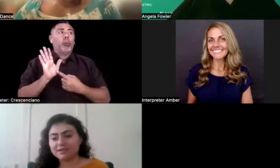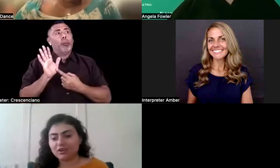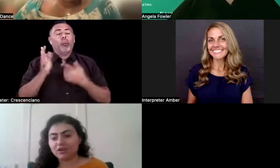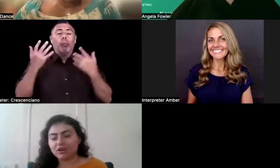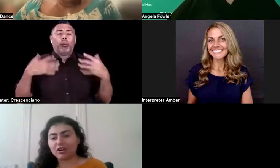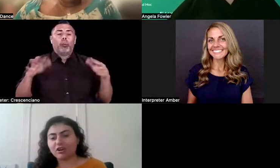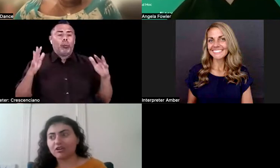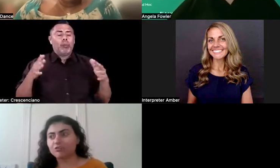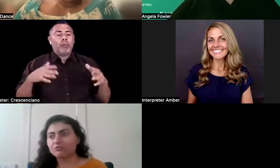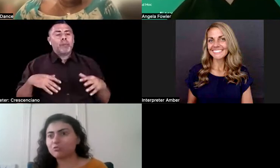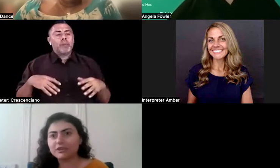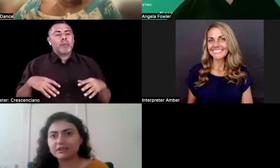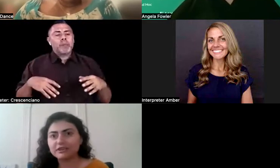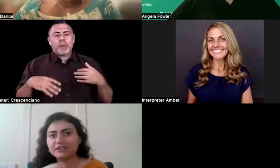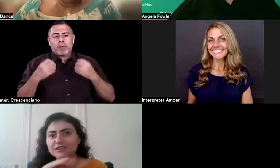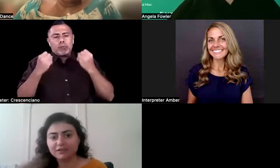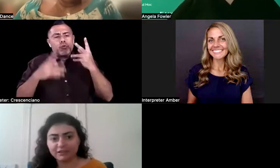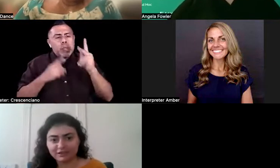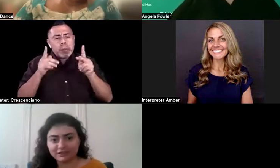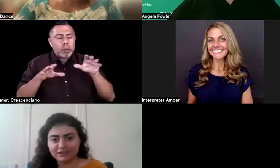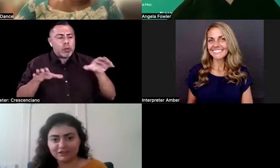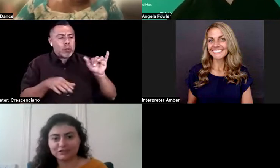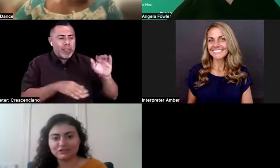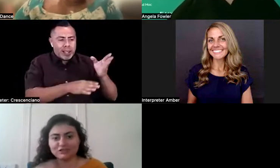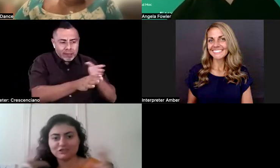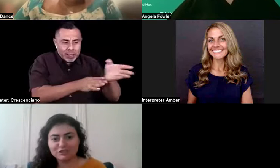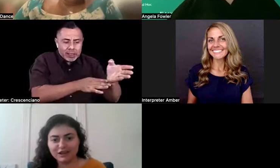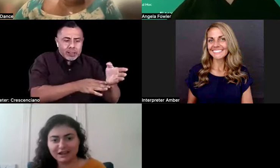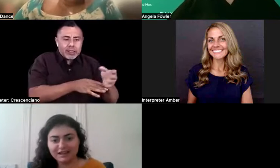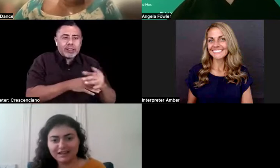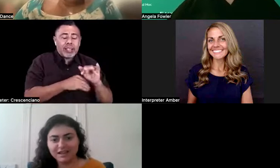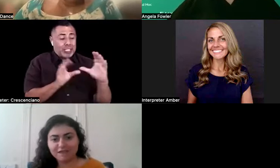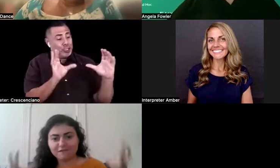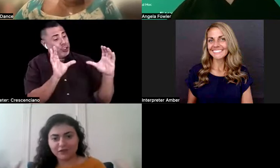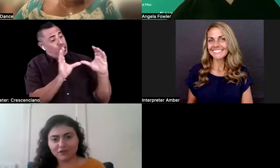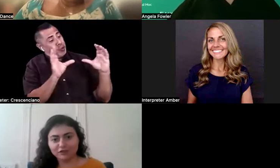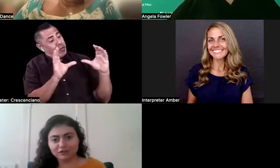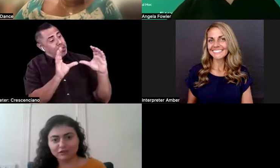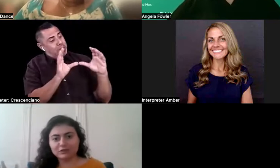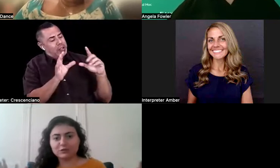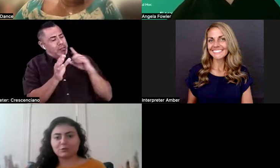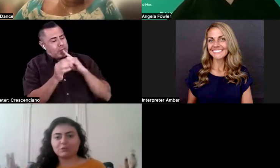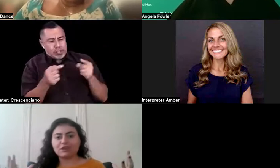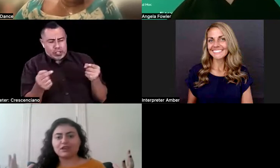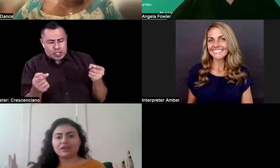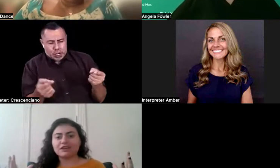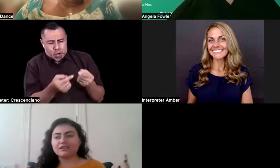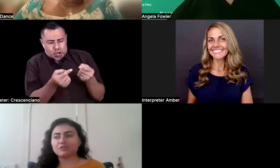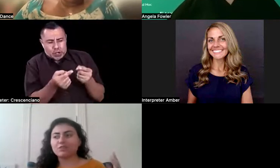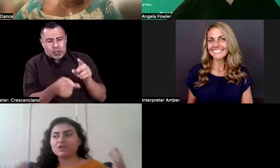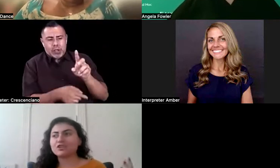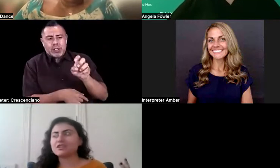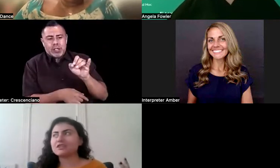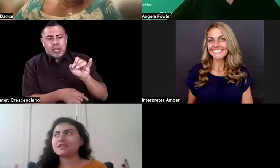are really killing the DEI field and